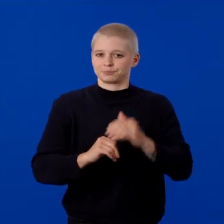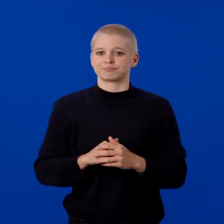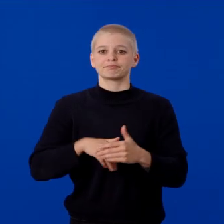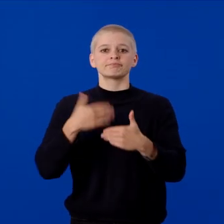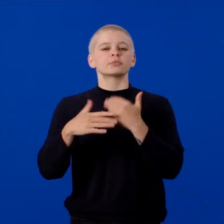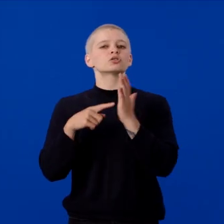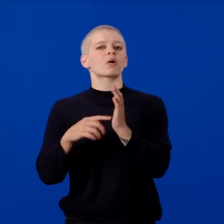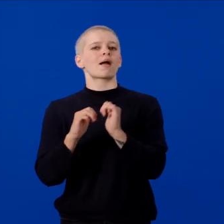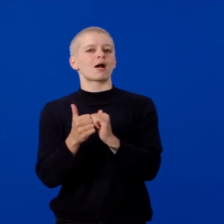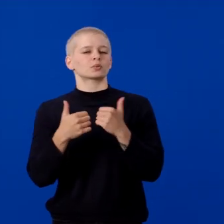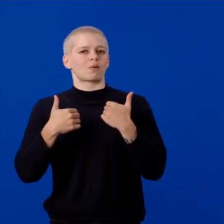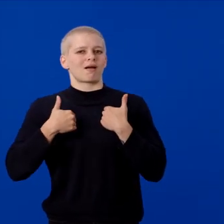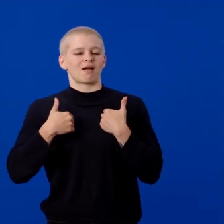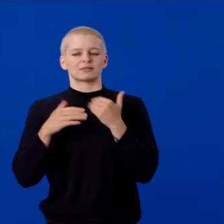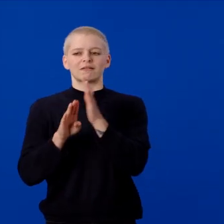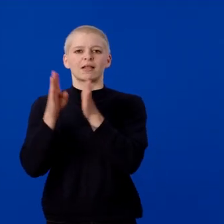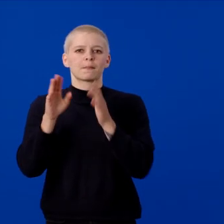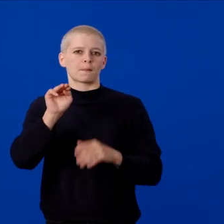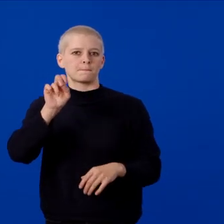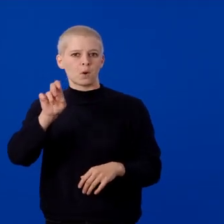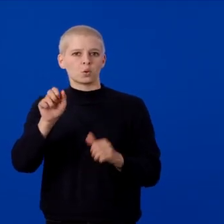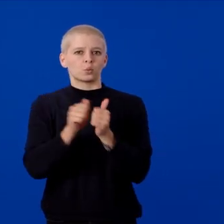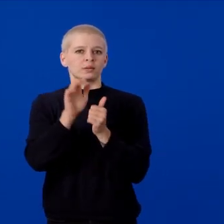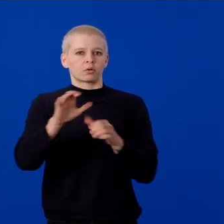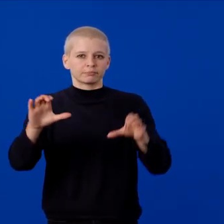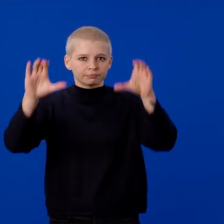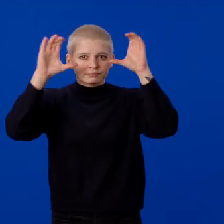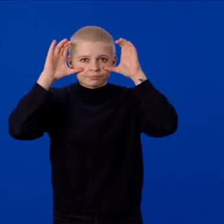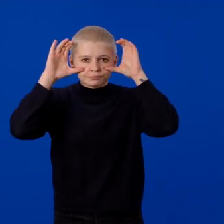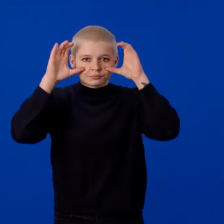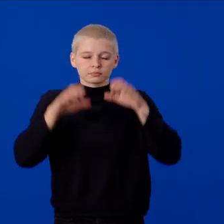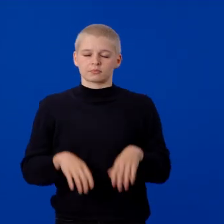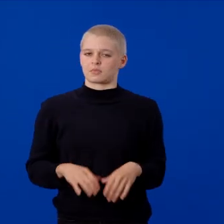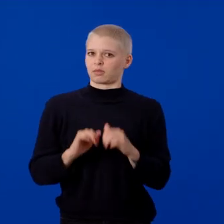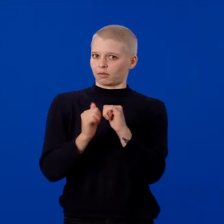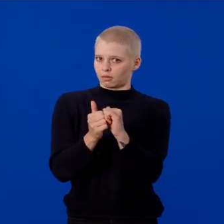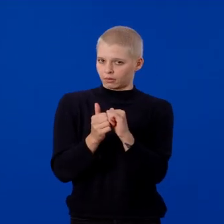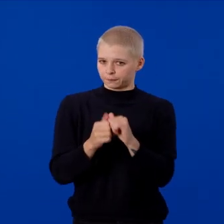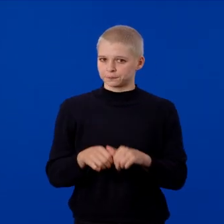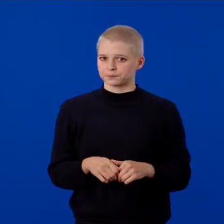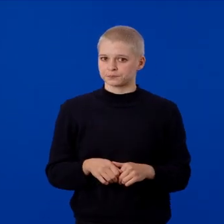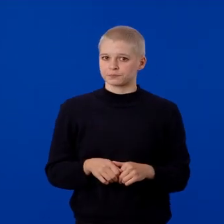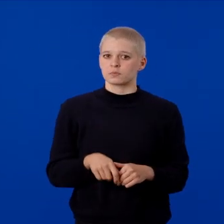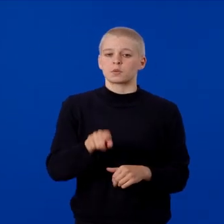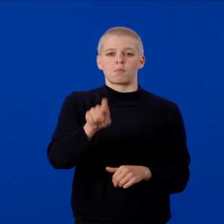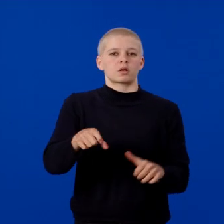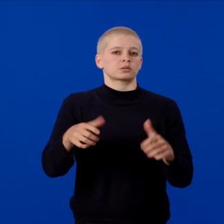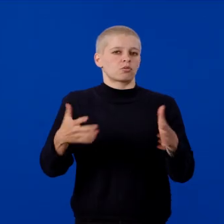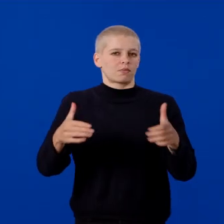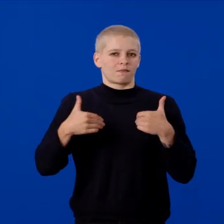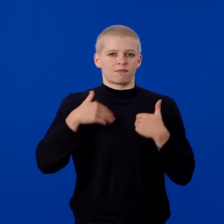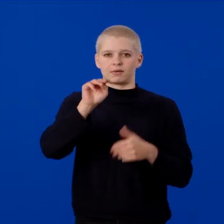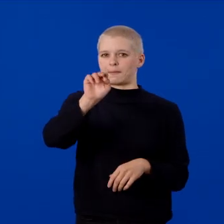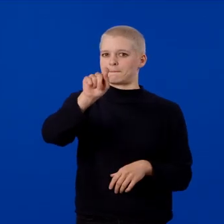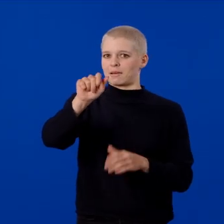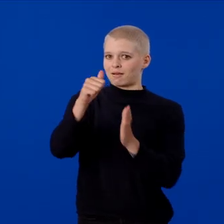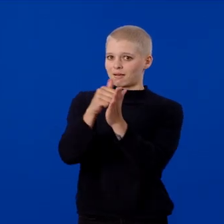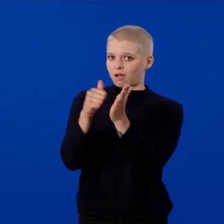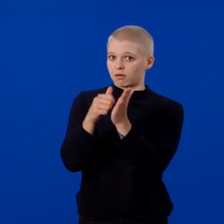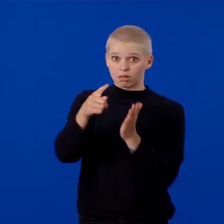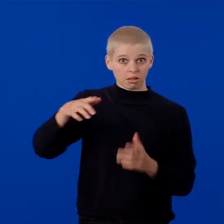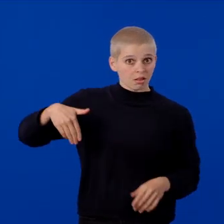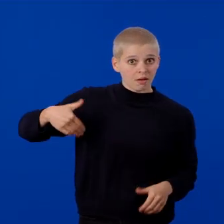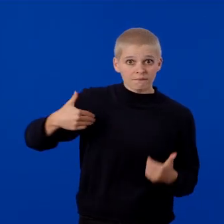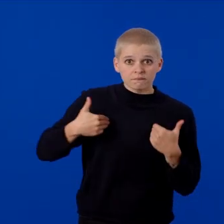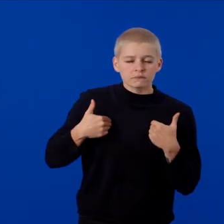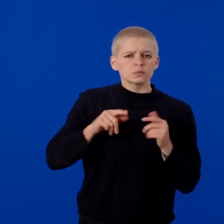developer mode on your Meta Quest device. To enable developer mode, we'll need to have a Meta account. If you don't have one, simply